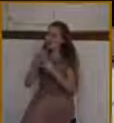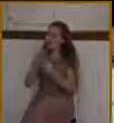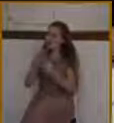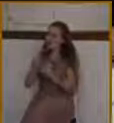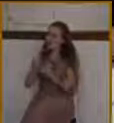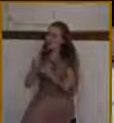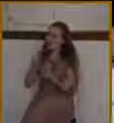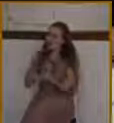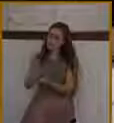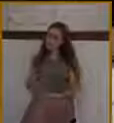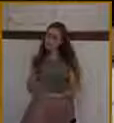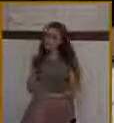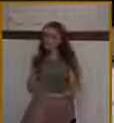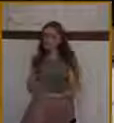Amen. Amen. Amen. Amen.